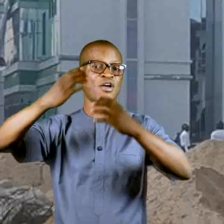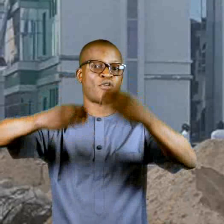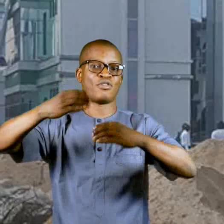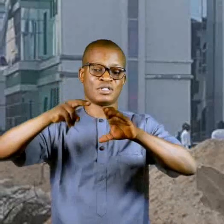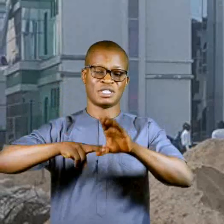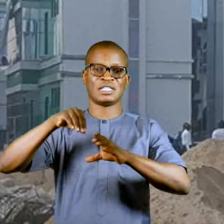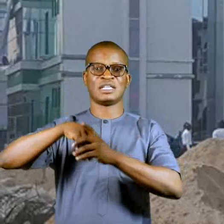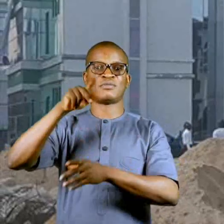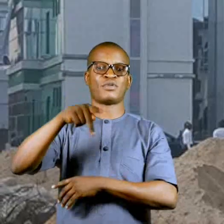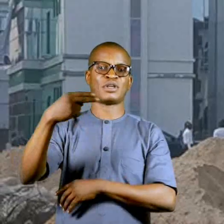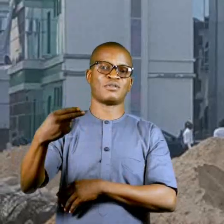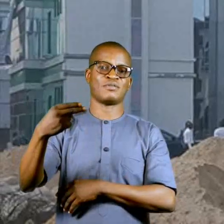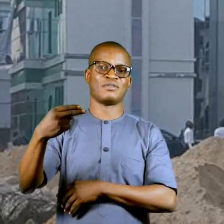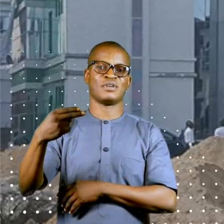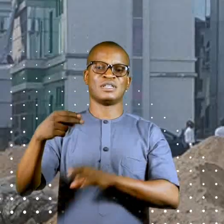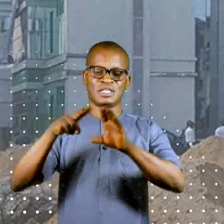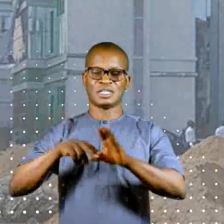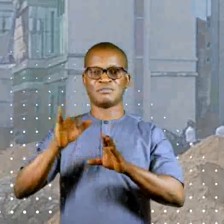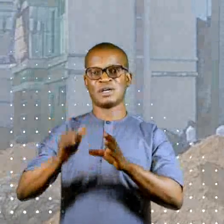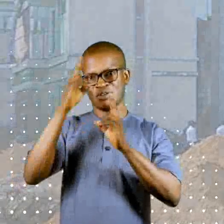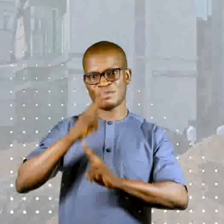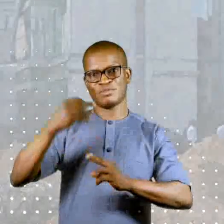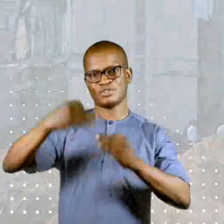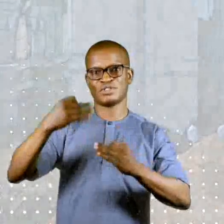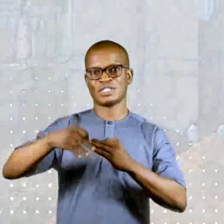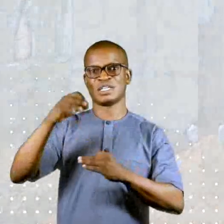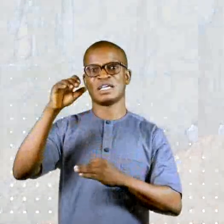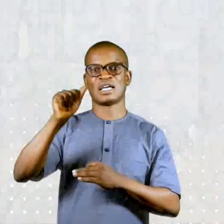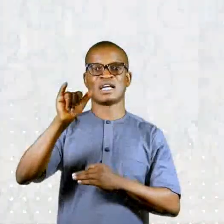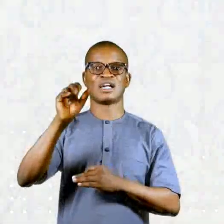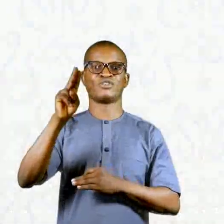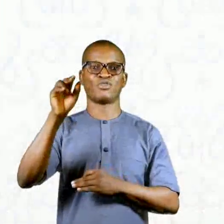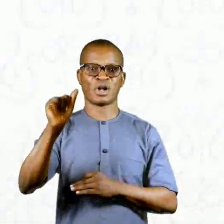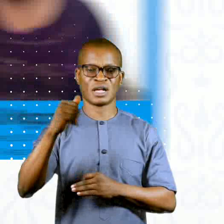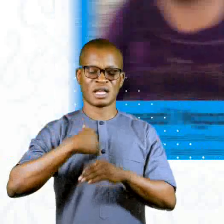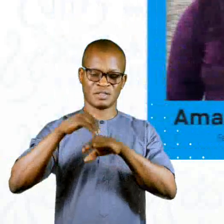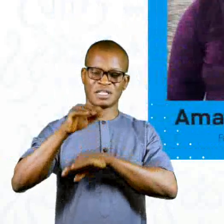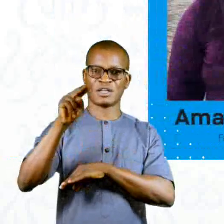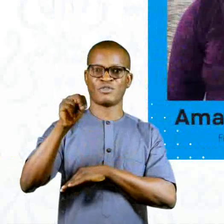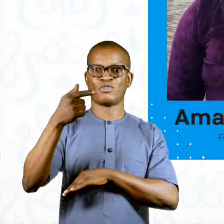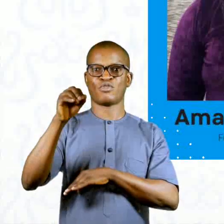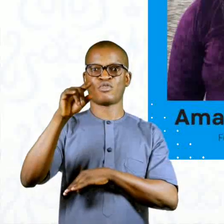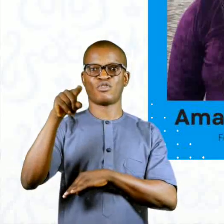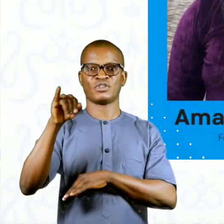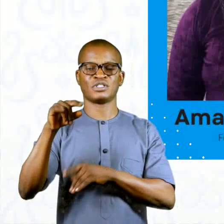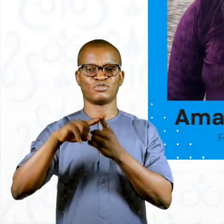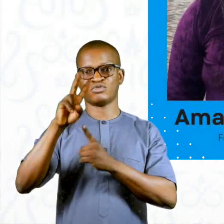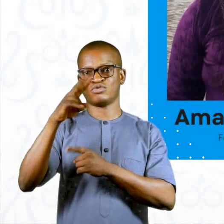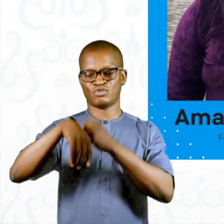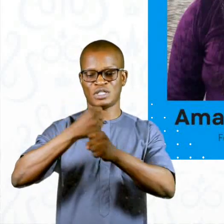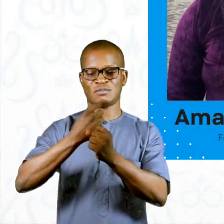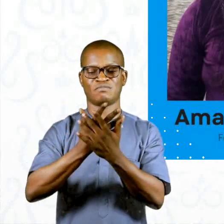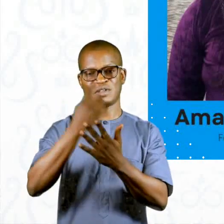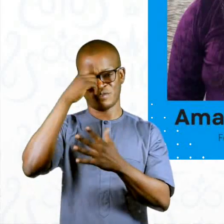Federal High Court sitting in Potakot, River State, presided over by Honorable Justice Phoebe Ayewa, has sentenced Ngozi Joy Amadi